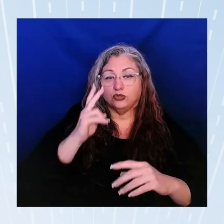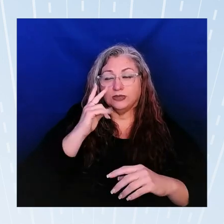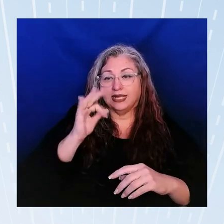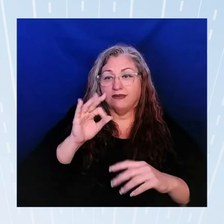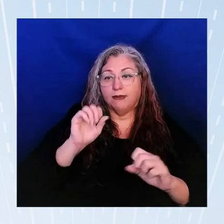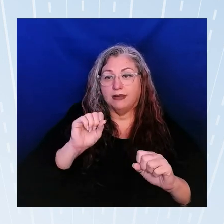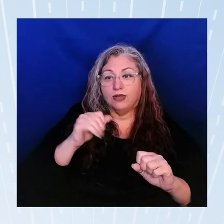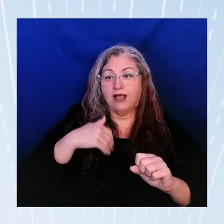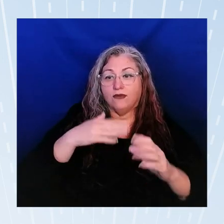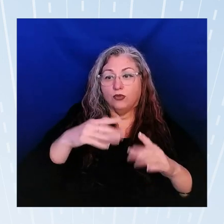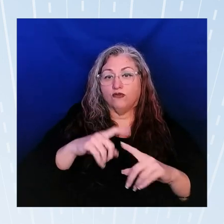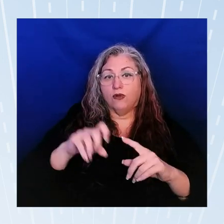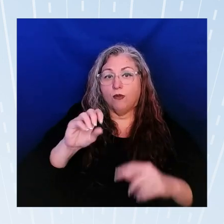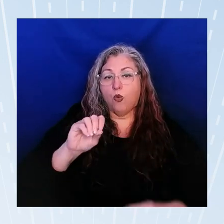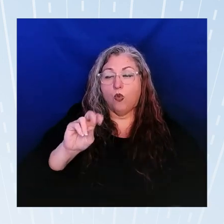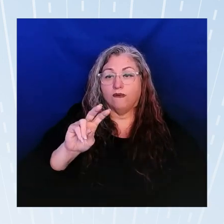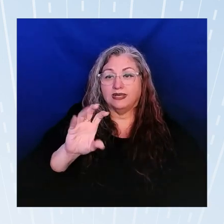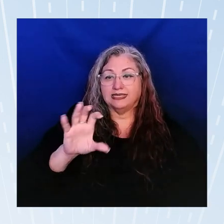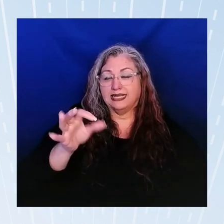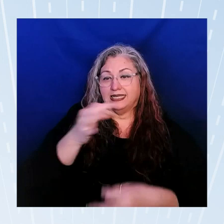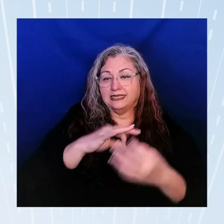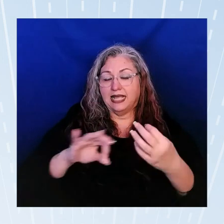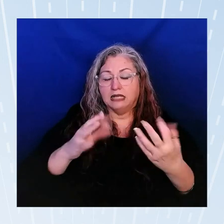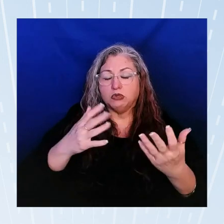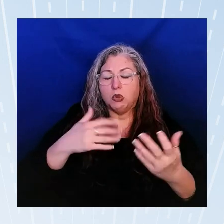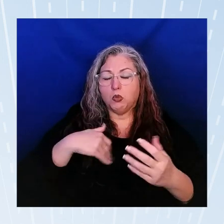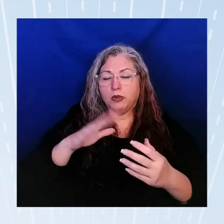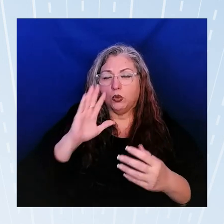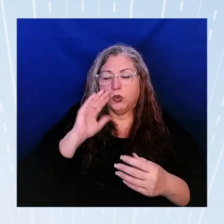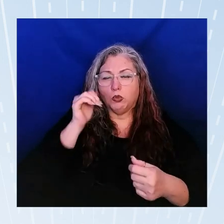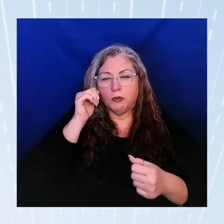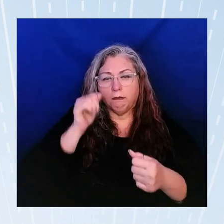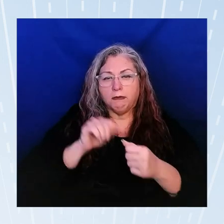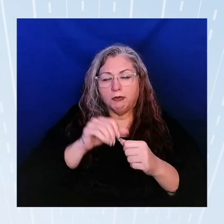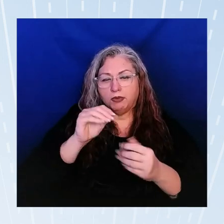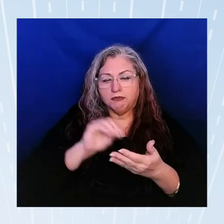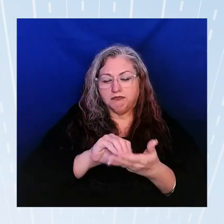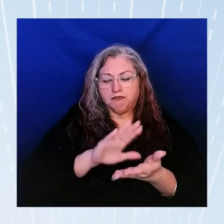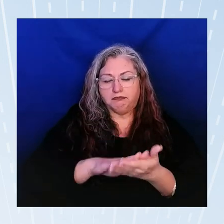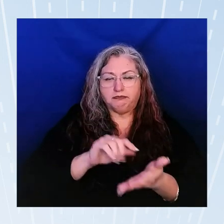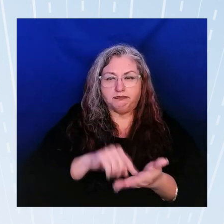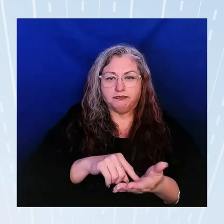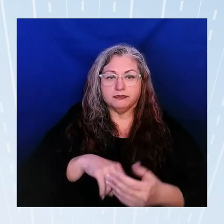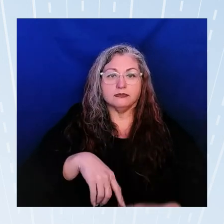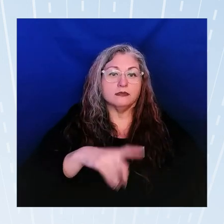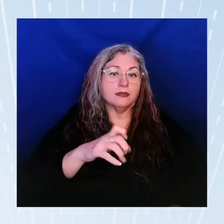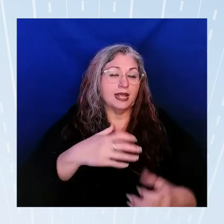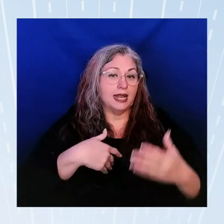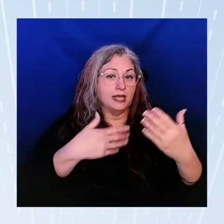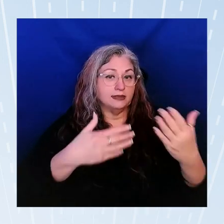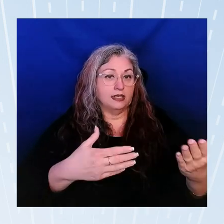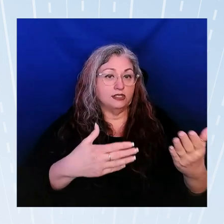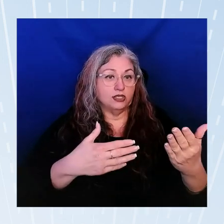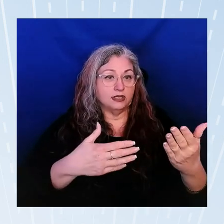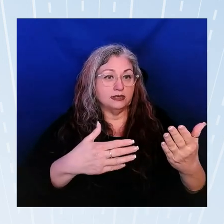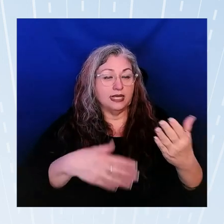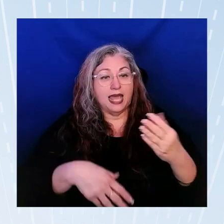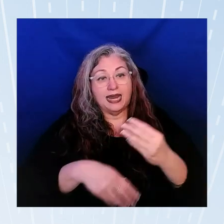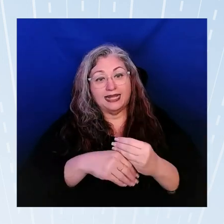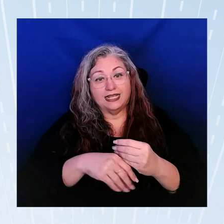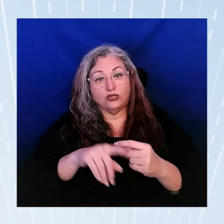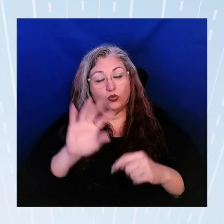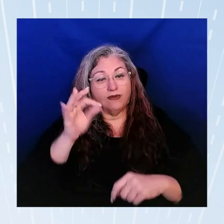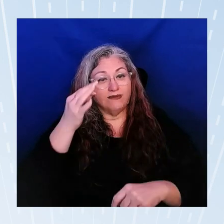someone from OVC instead so we will keep that in mind can i suggest in addition to the federal